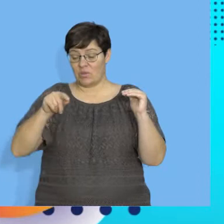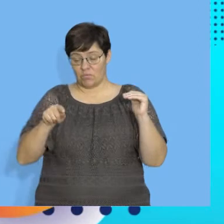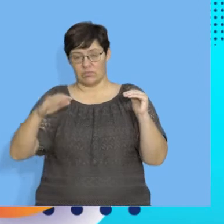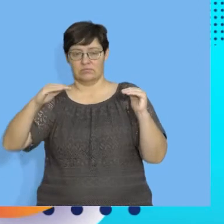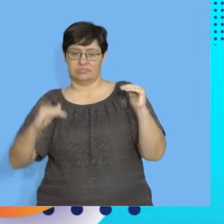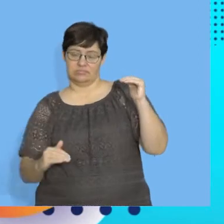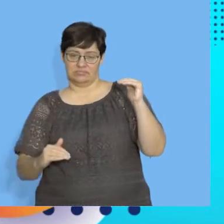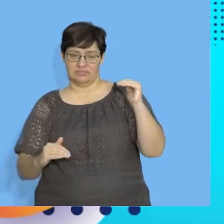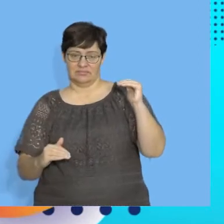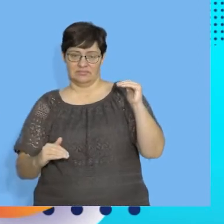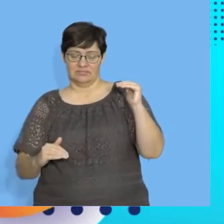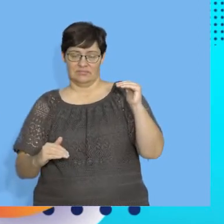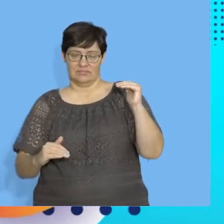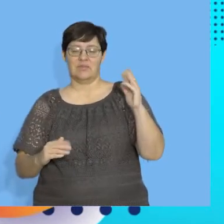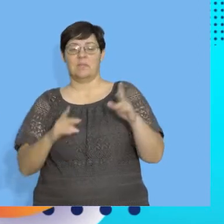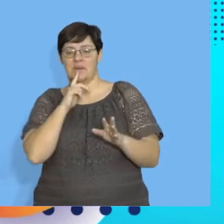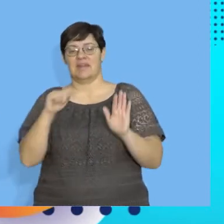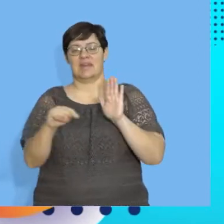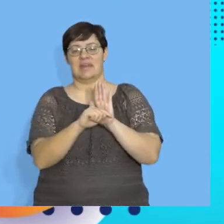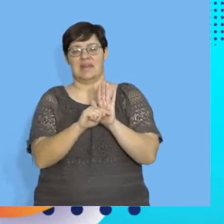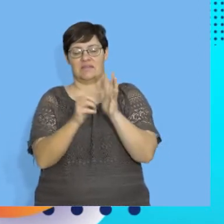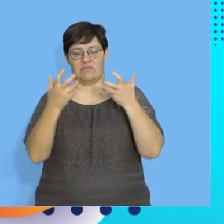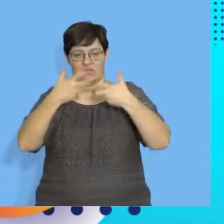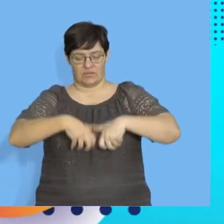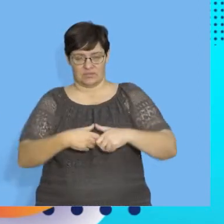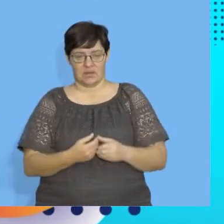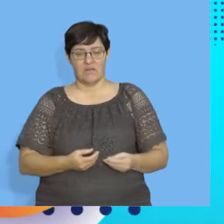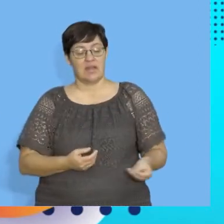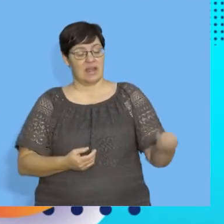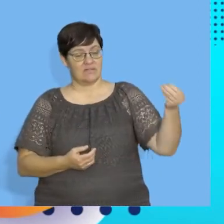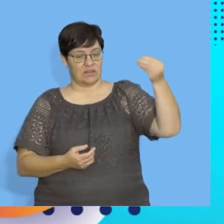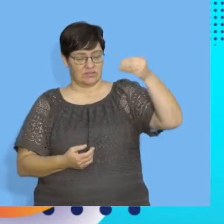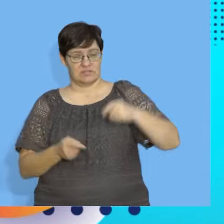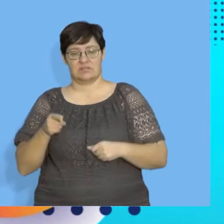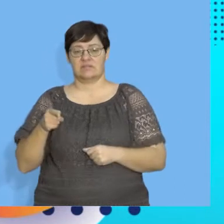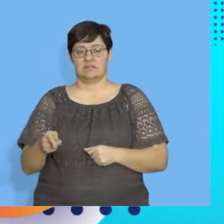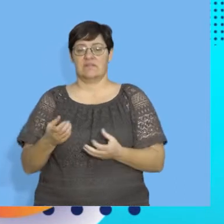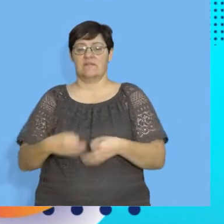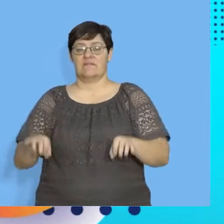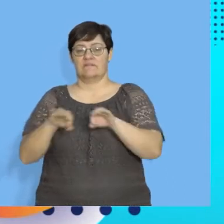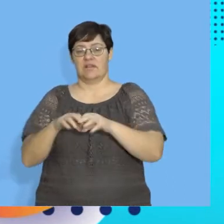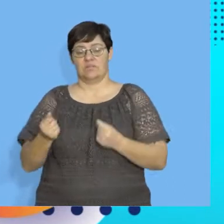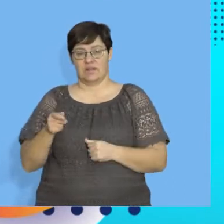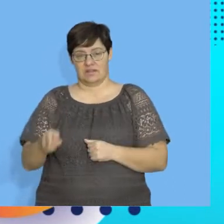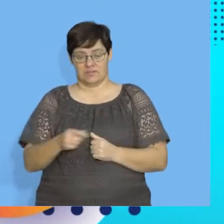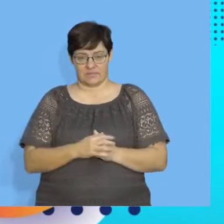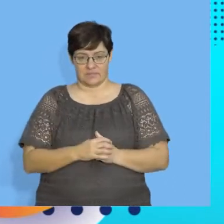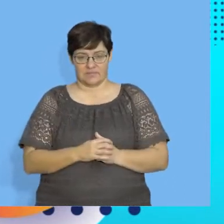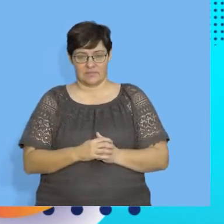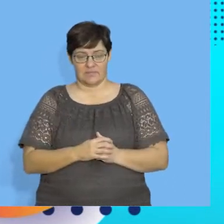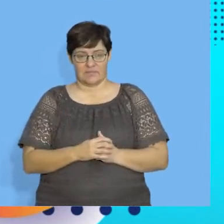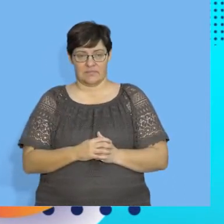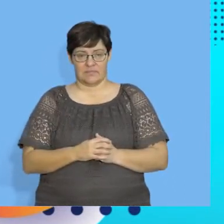So there's a negative correlation between inflation and the value of money.